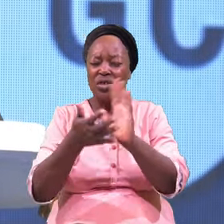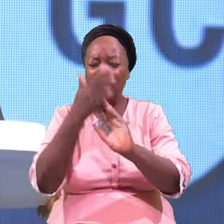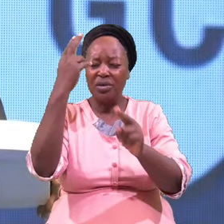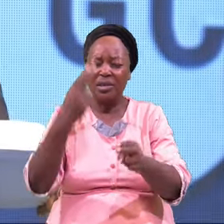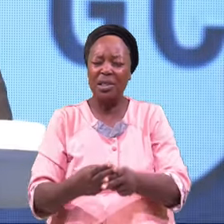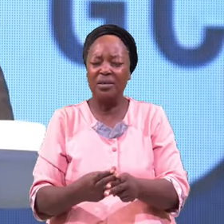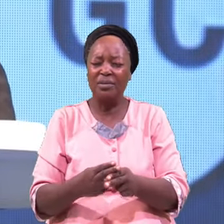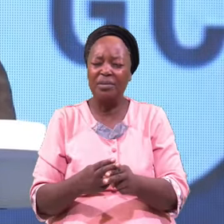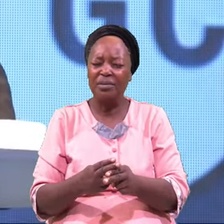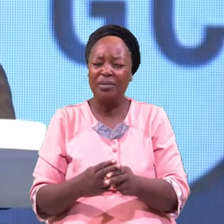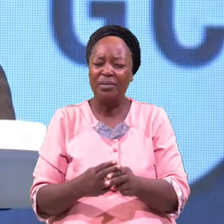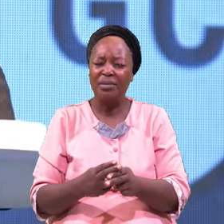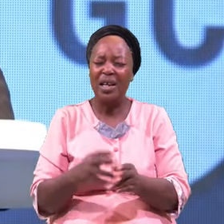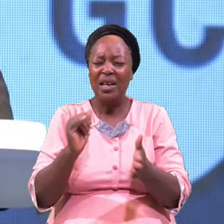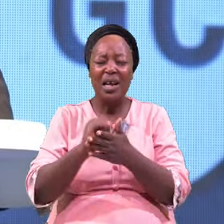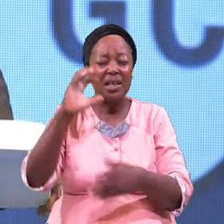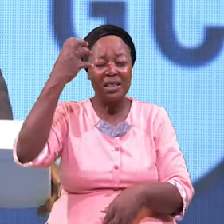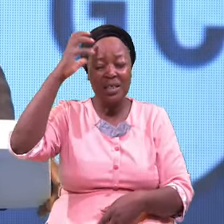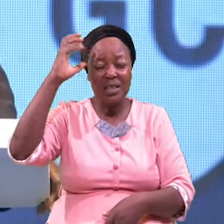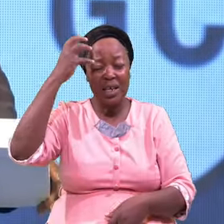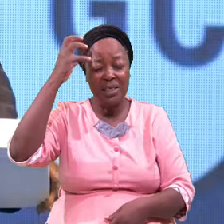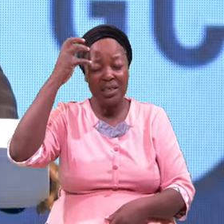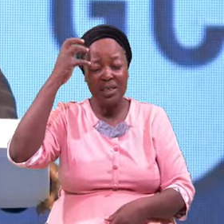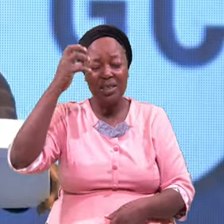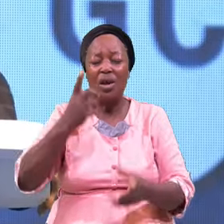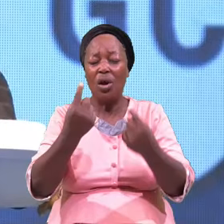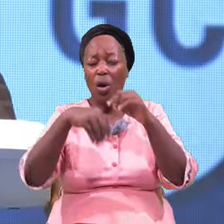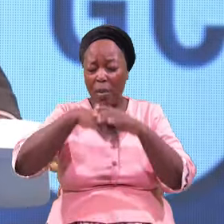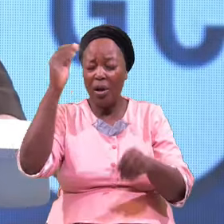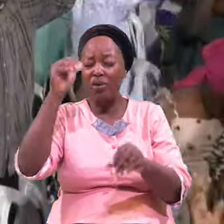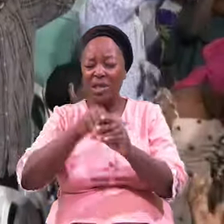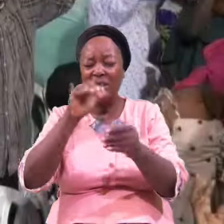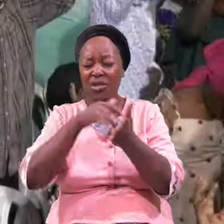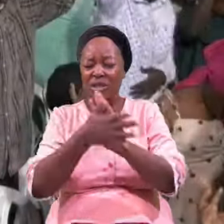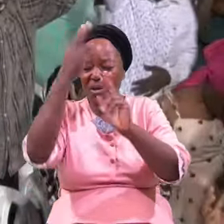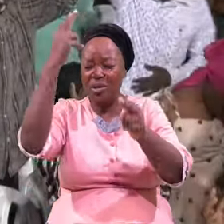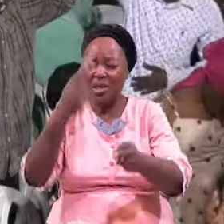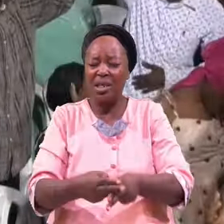That Insanity Madness Come Come Out In Jesus Name